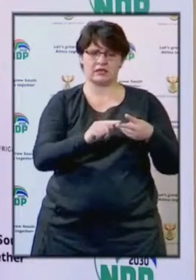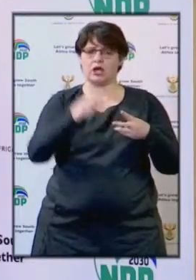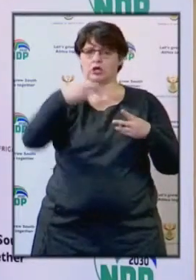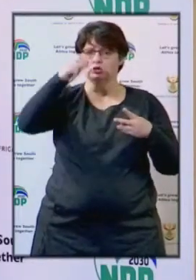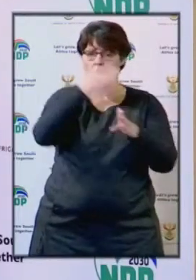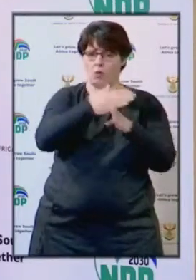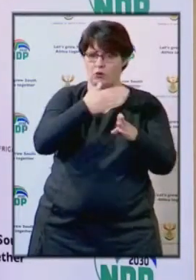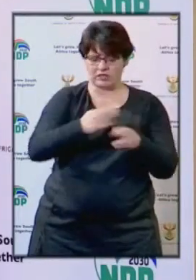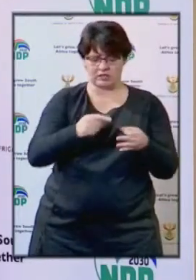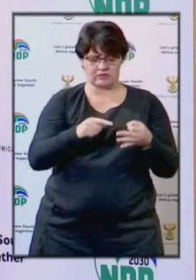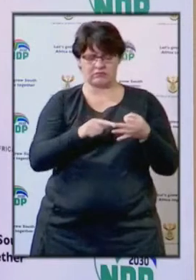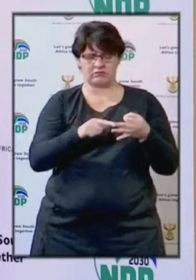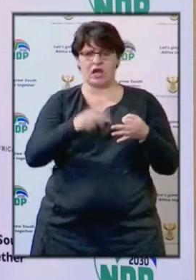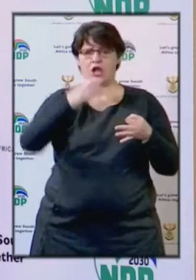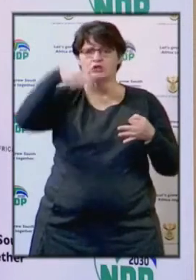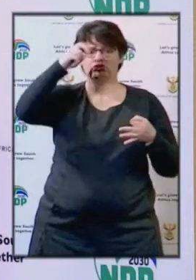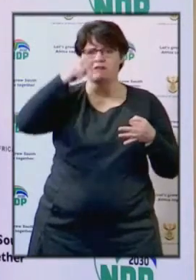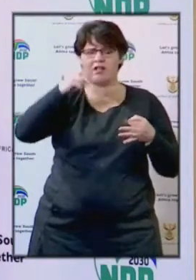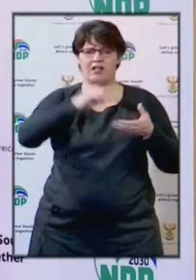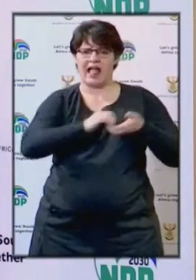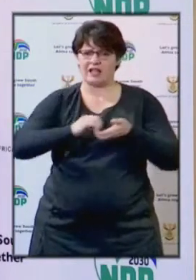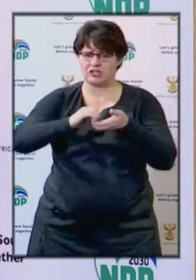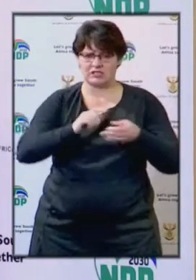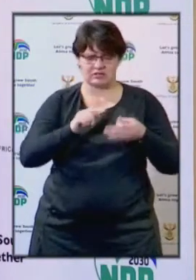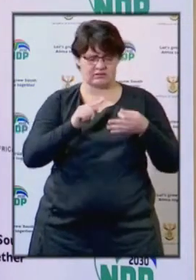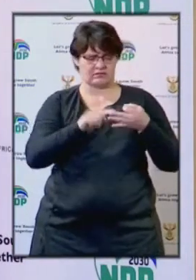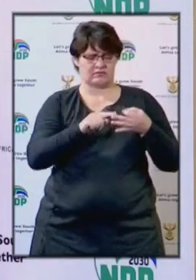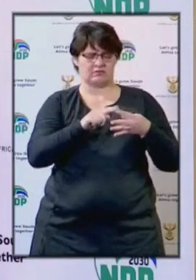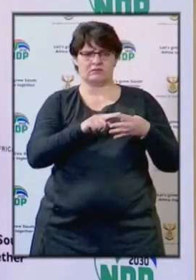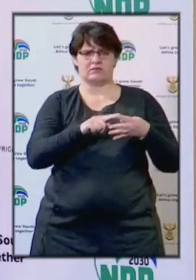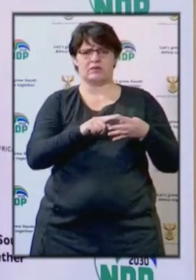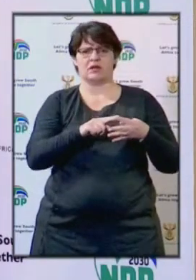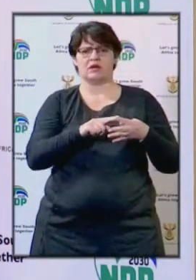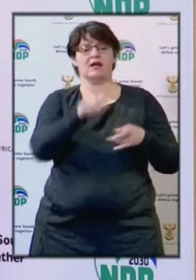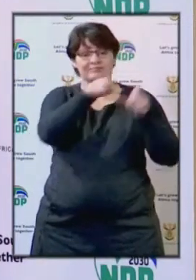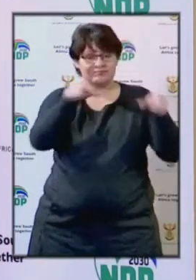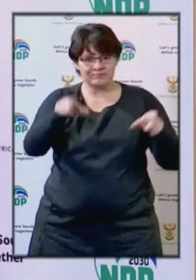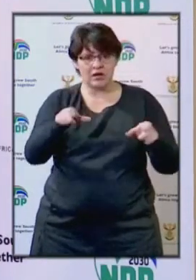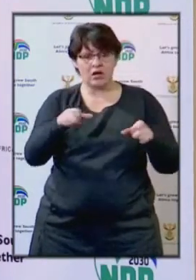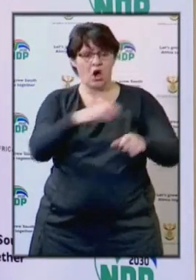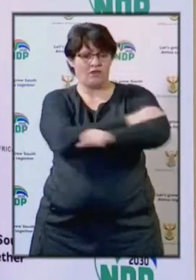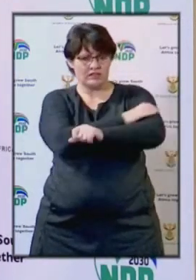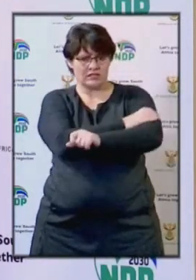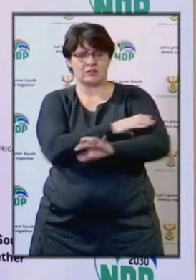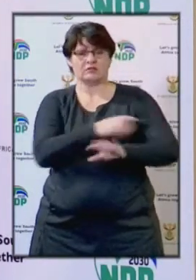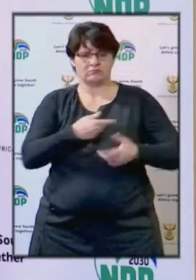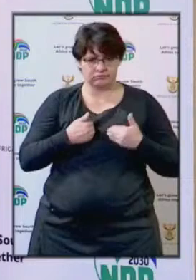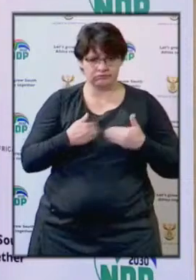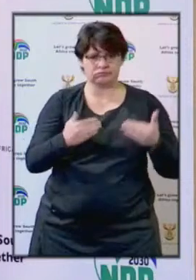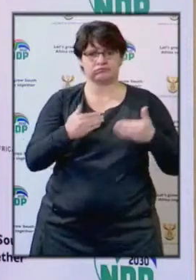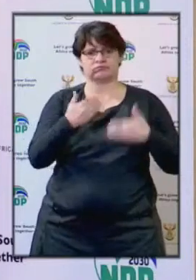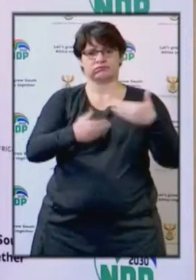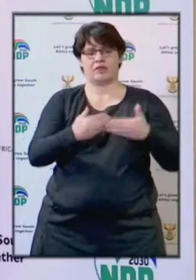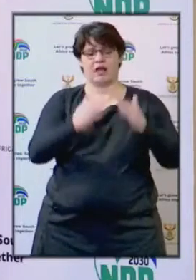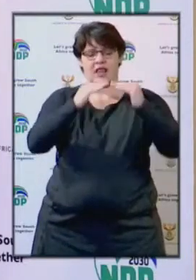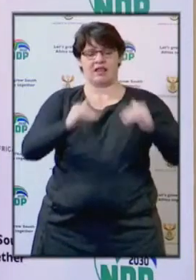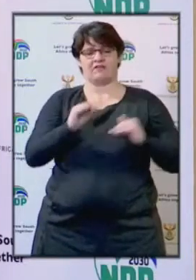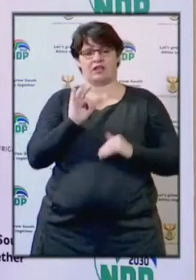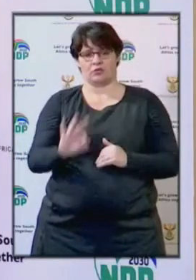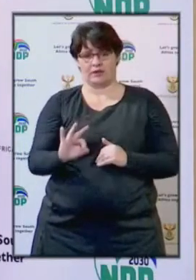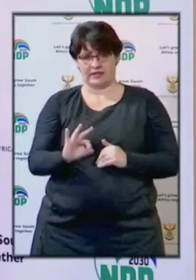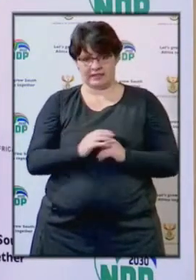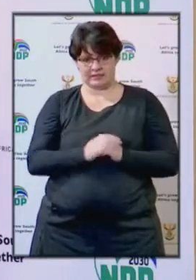travel agents, tourism information officers are allowed to come into operation during level three.